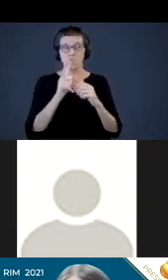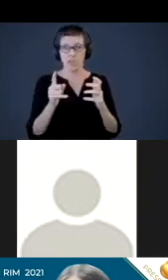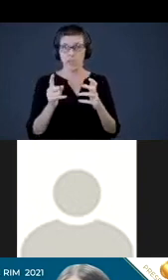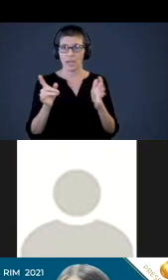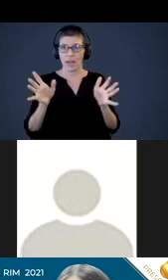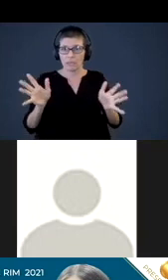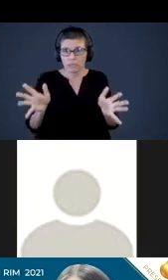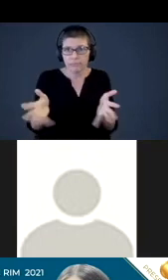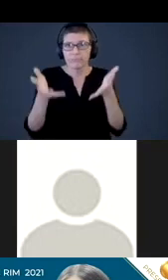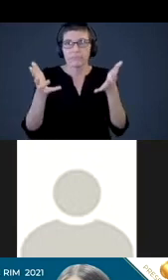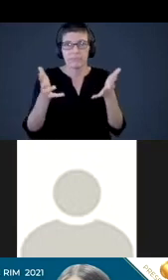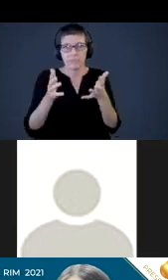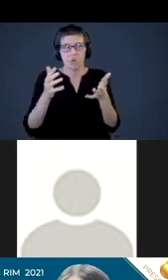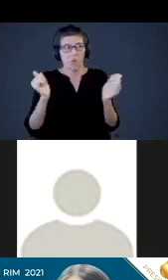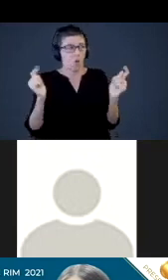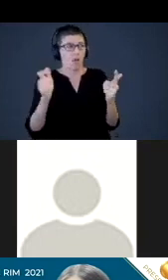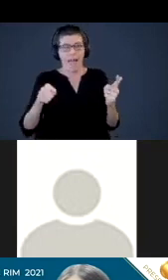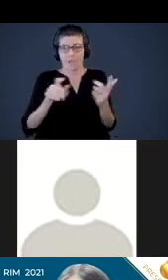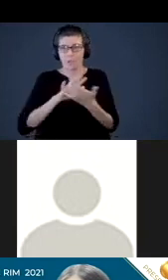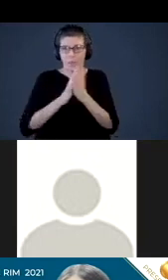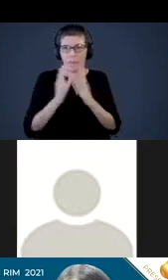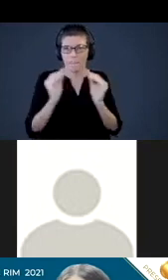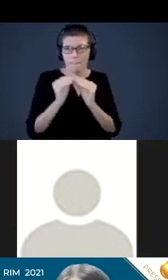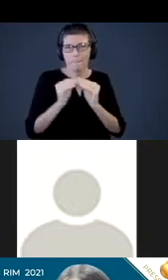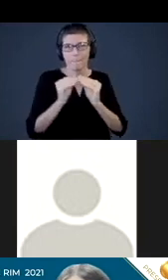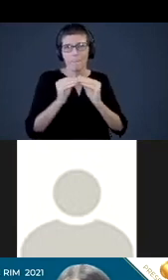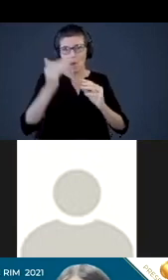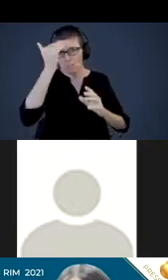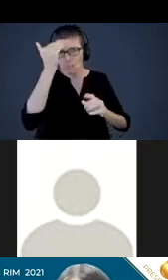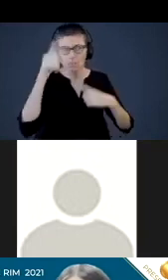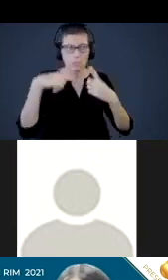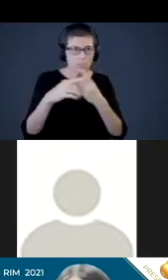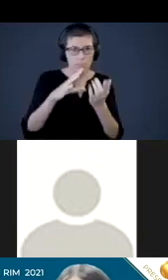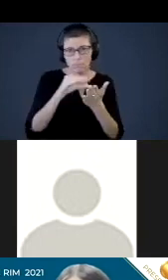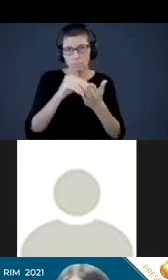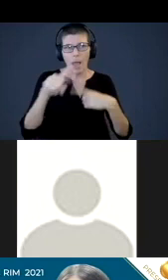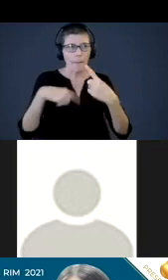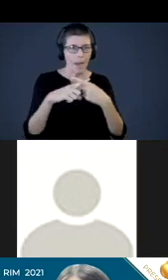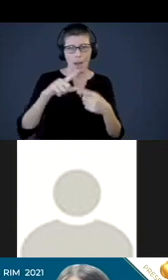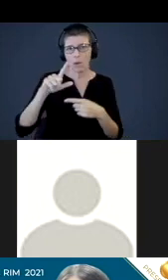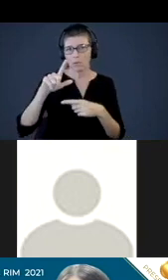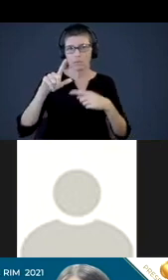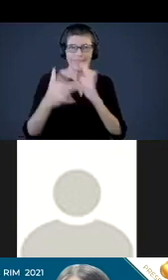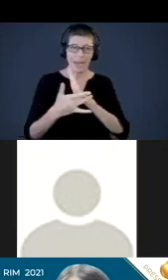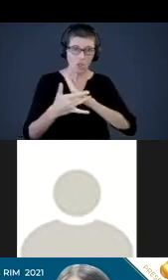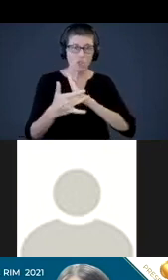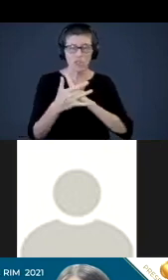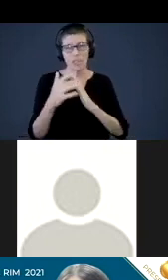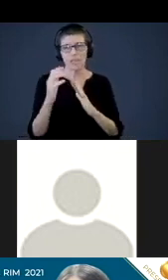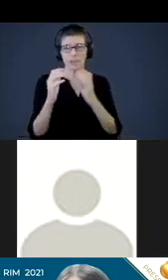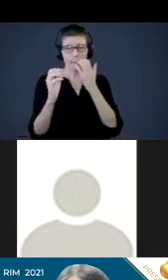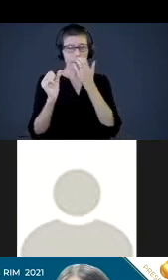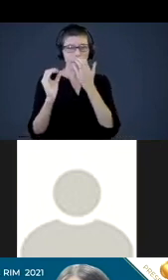more technology, you know, literate right now at this moment. So I'm really, you know, in